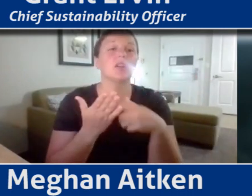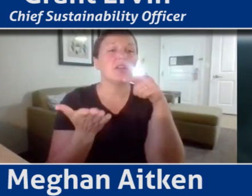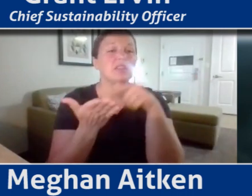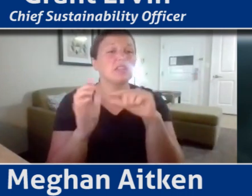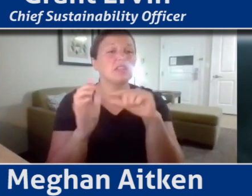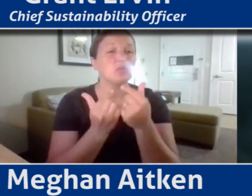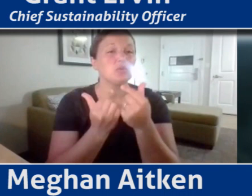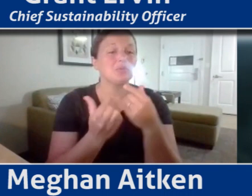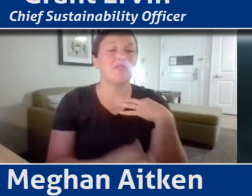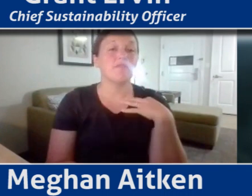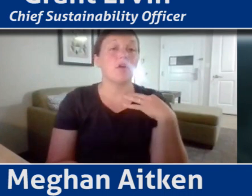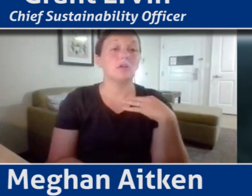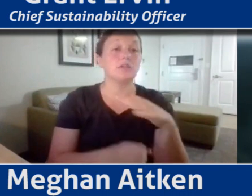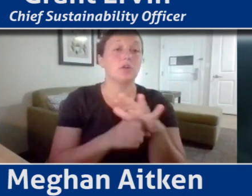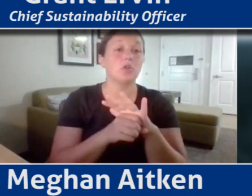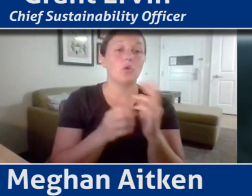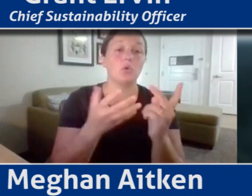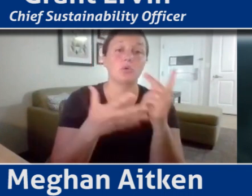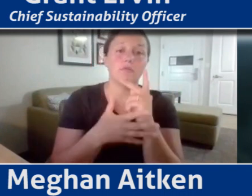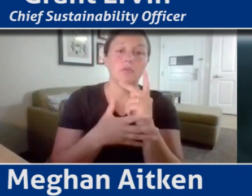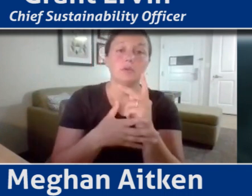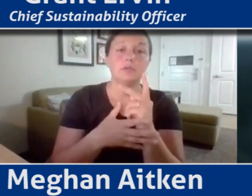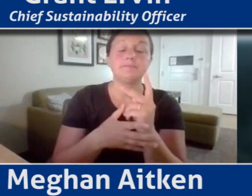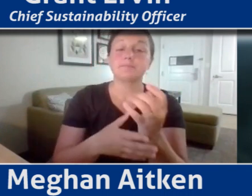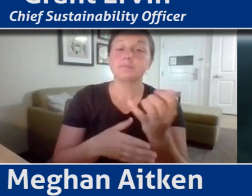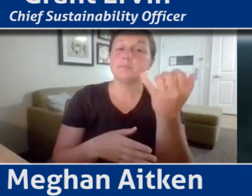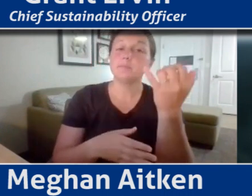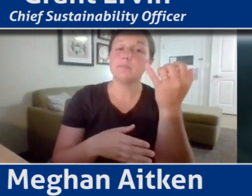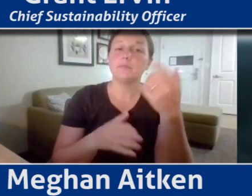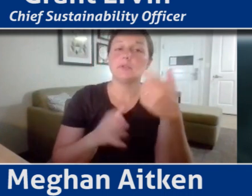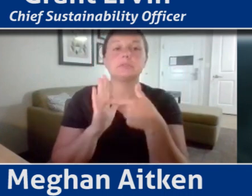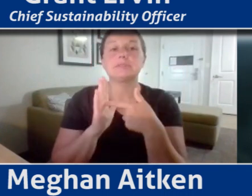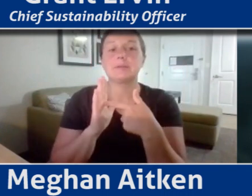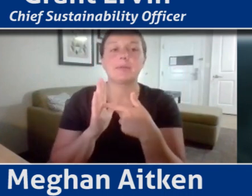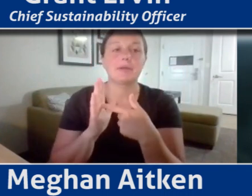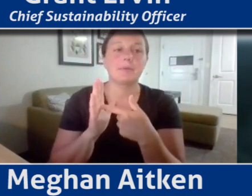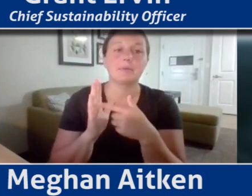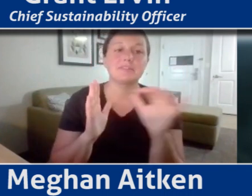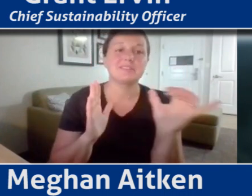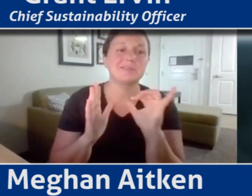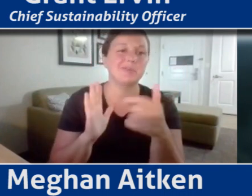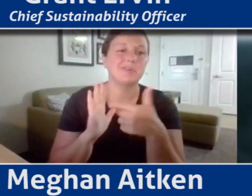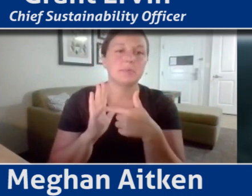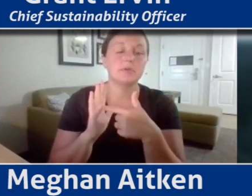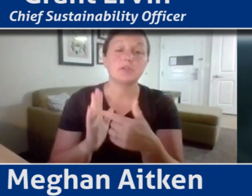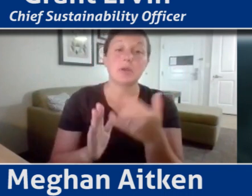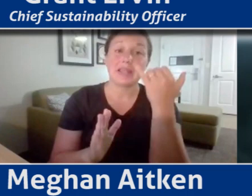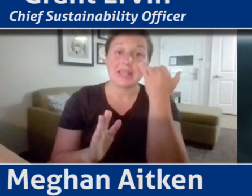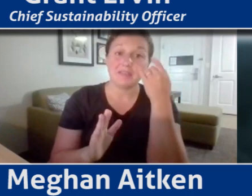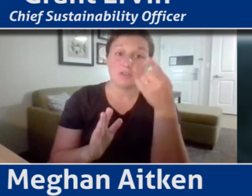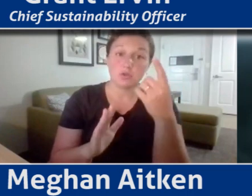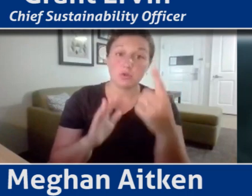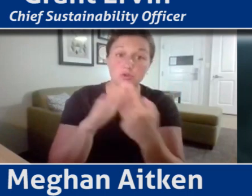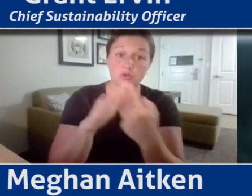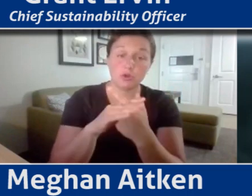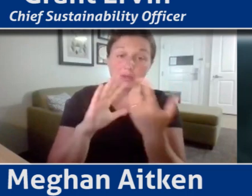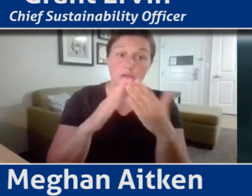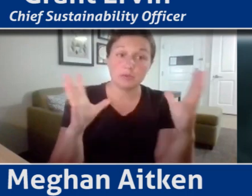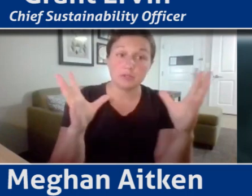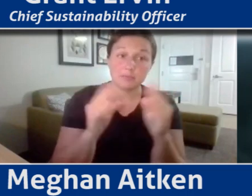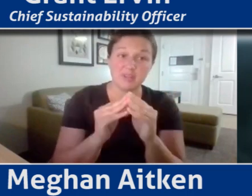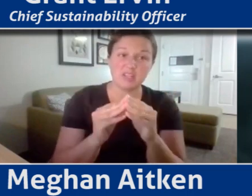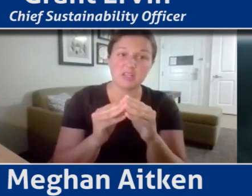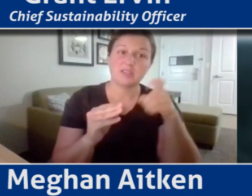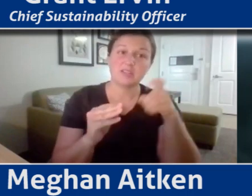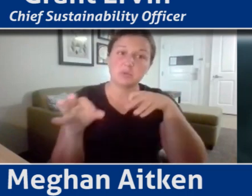scenario to Rick. If you were at a community meeting with me and we were going to explain to the community what this is, how would you go about doing it? And then